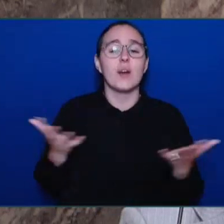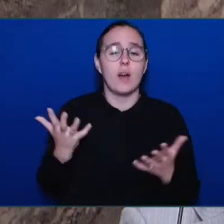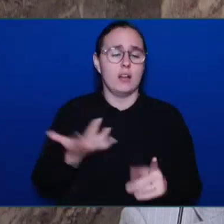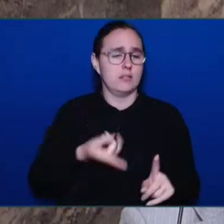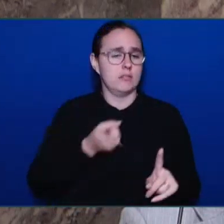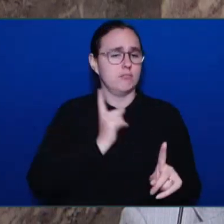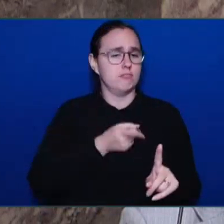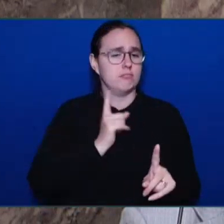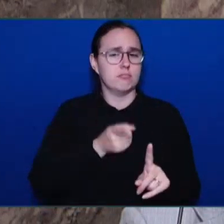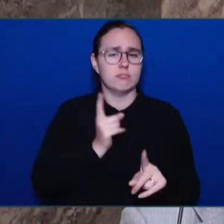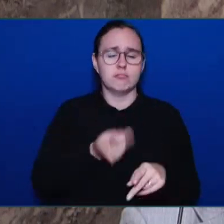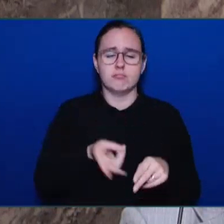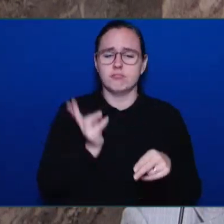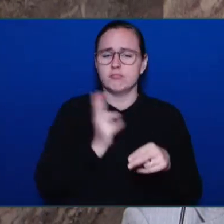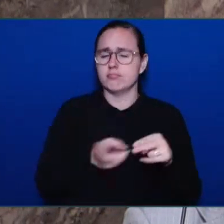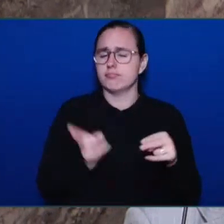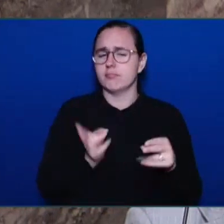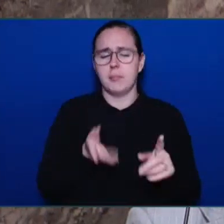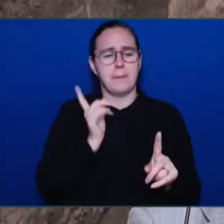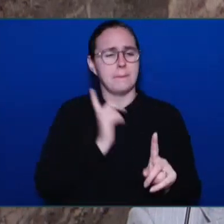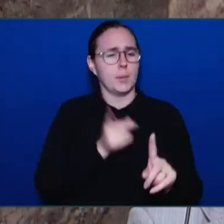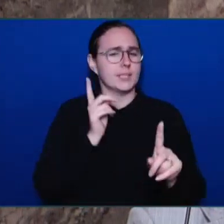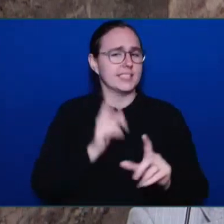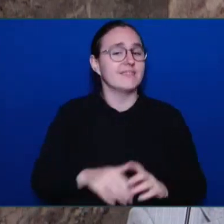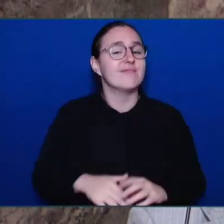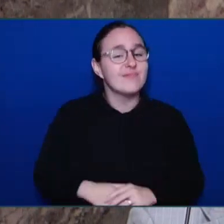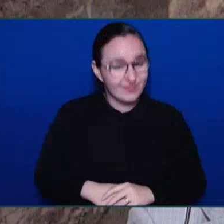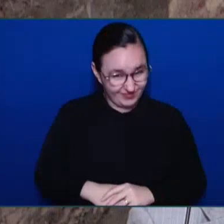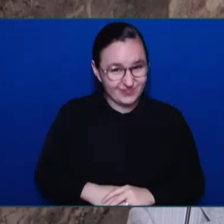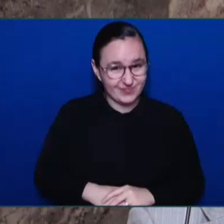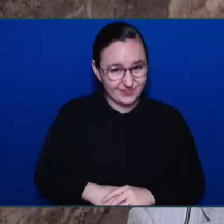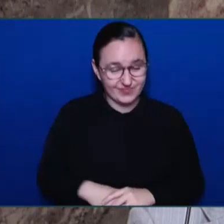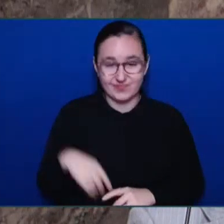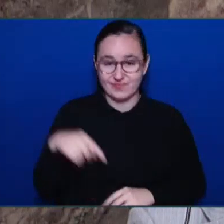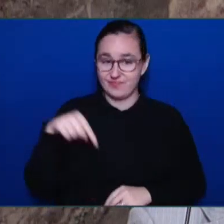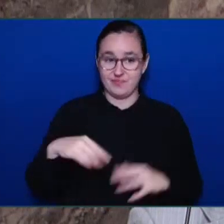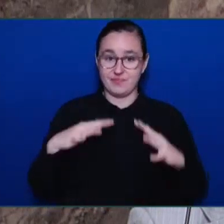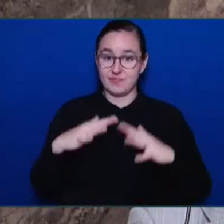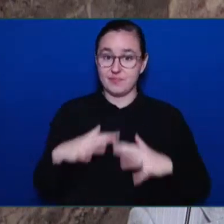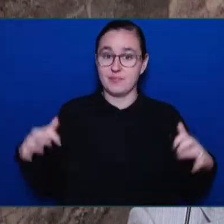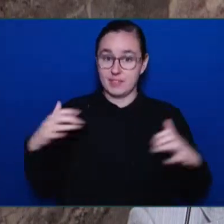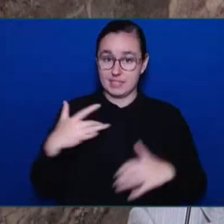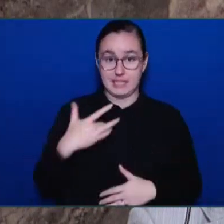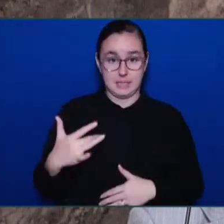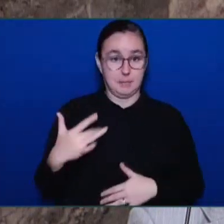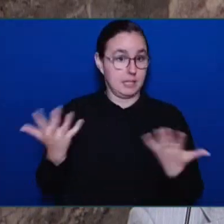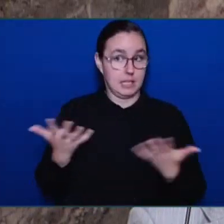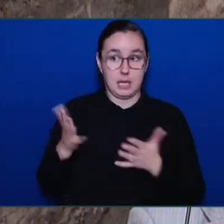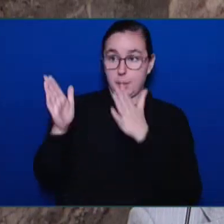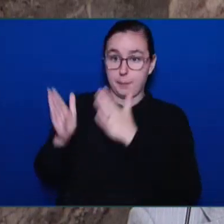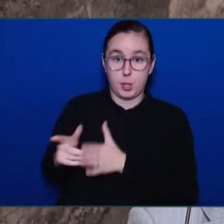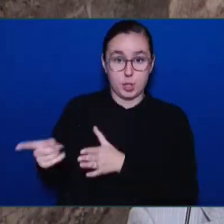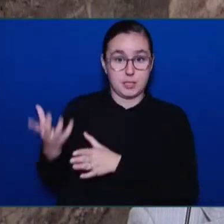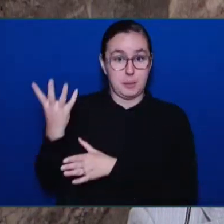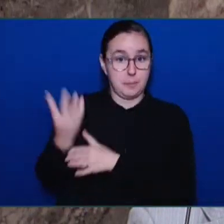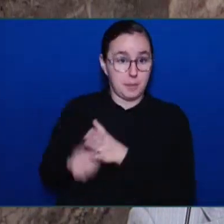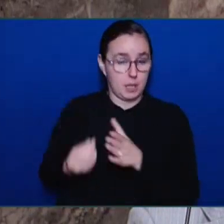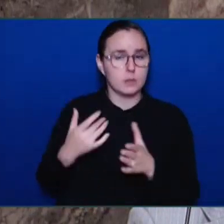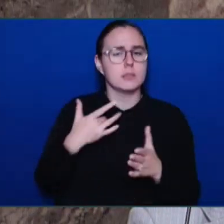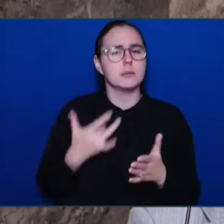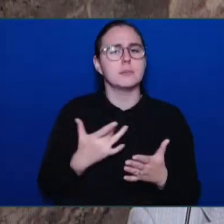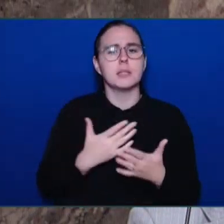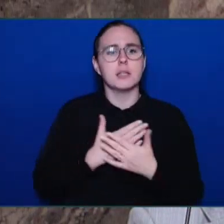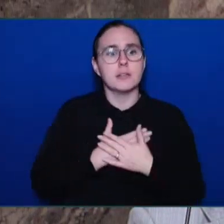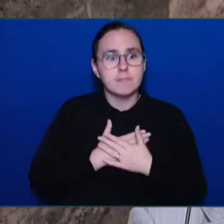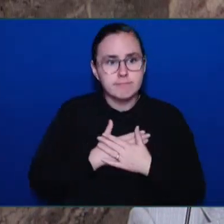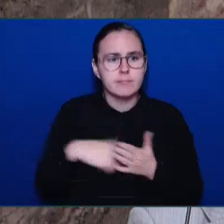after a testimonial like this, we do not applaud. But I would ask all members of the House to do the opposite, and applaud